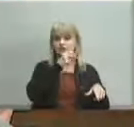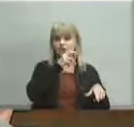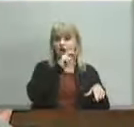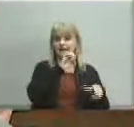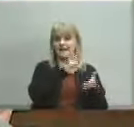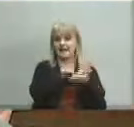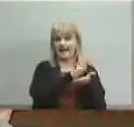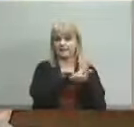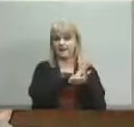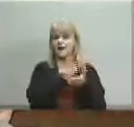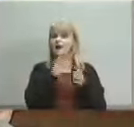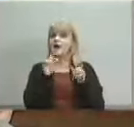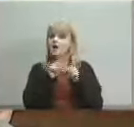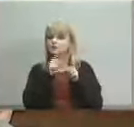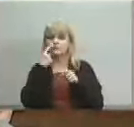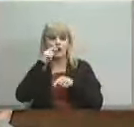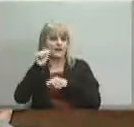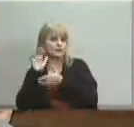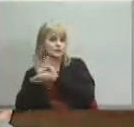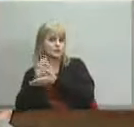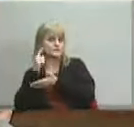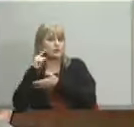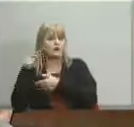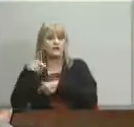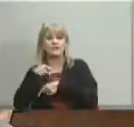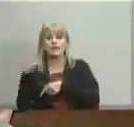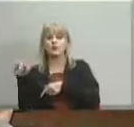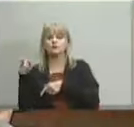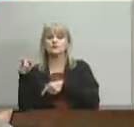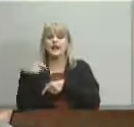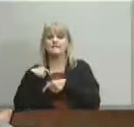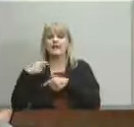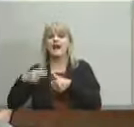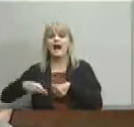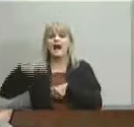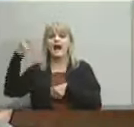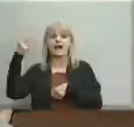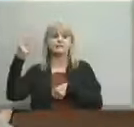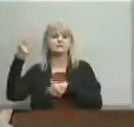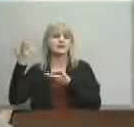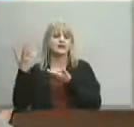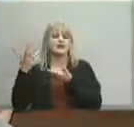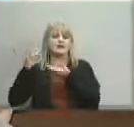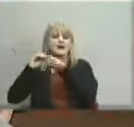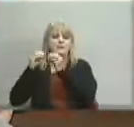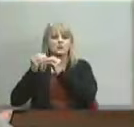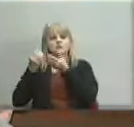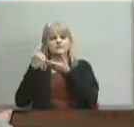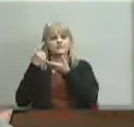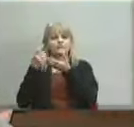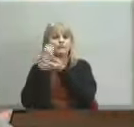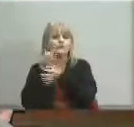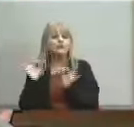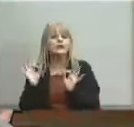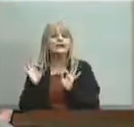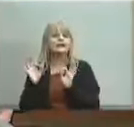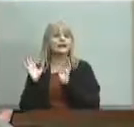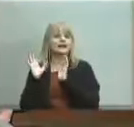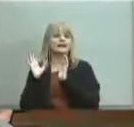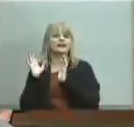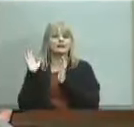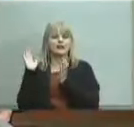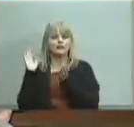for other schools certainly those with high rates of free and reduced lunches such services can be provided without religious